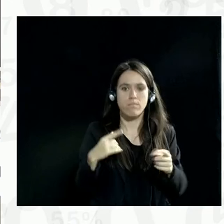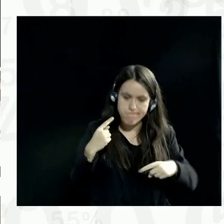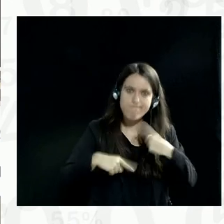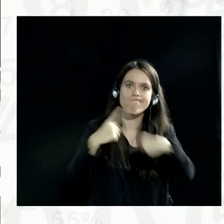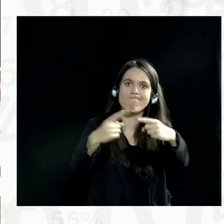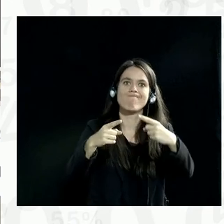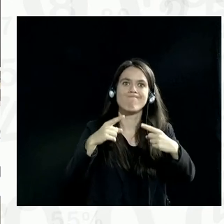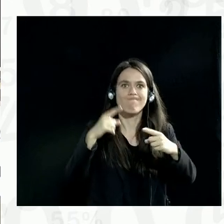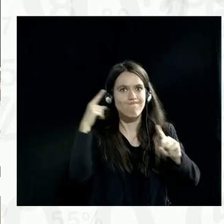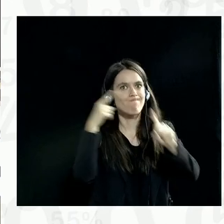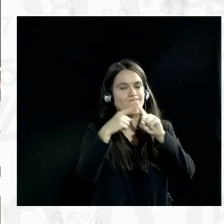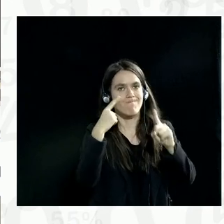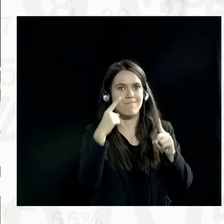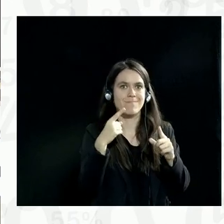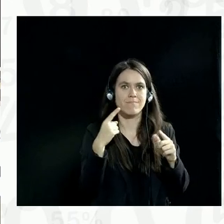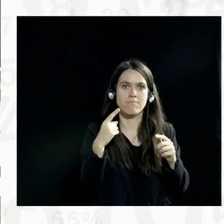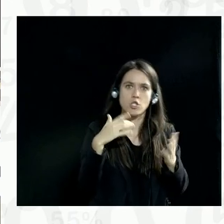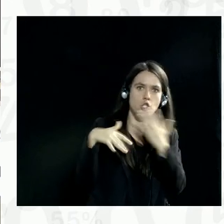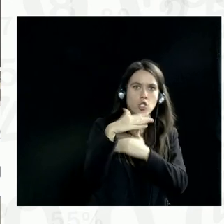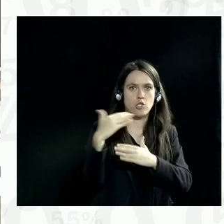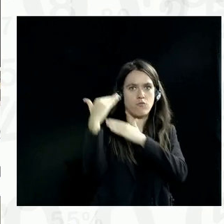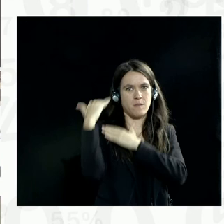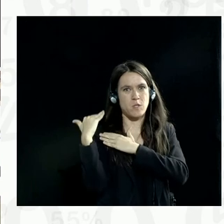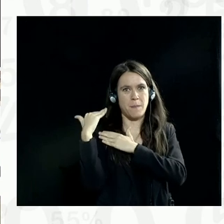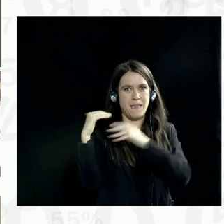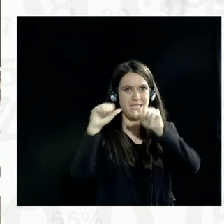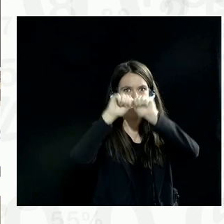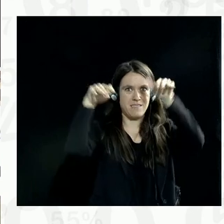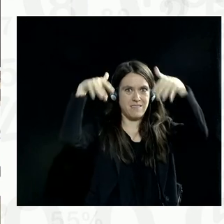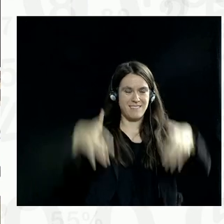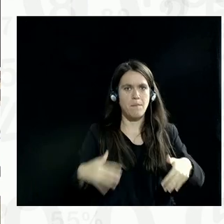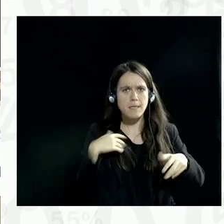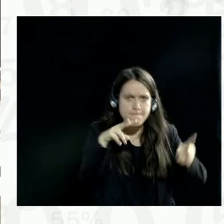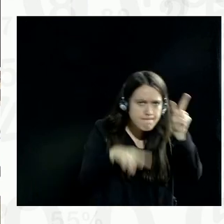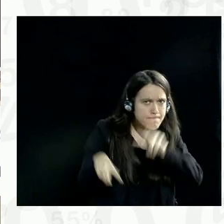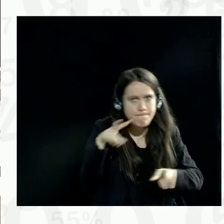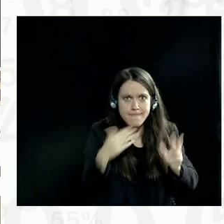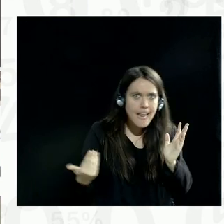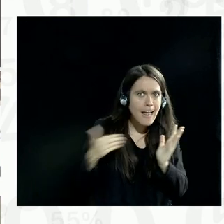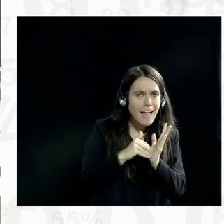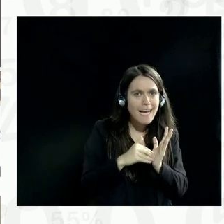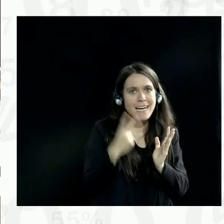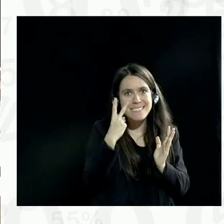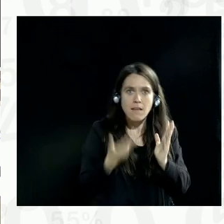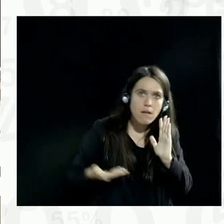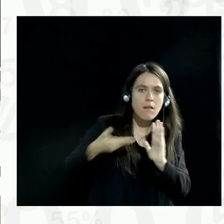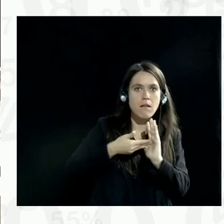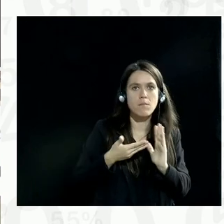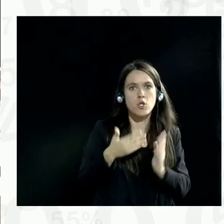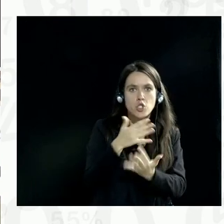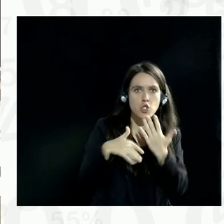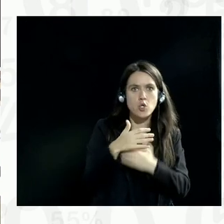corporate social responsibility schemes, which have to be revised, and bring in more social good,